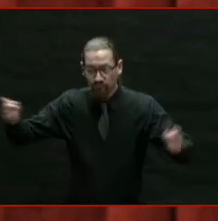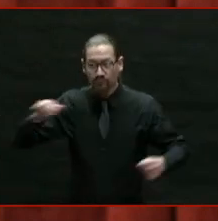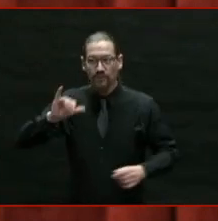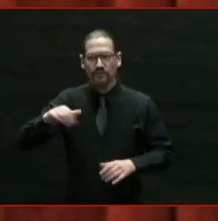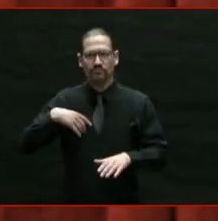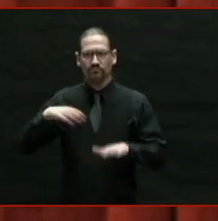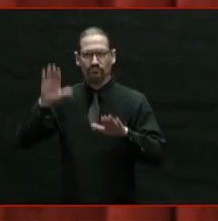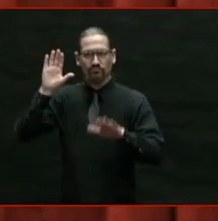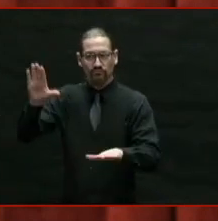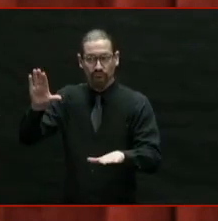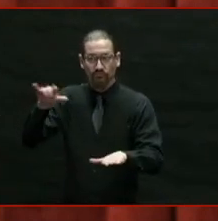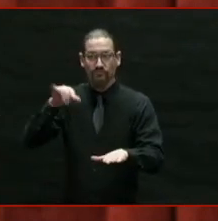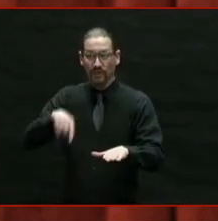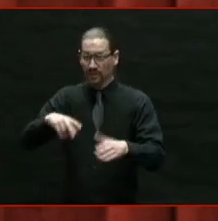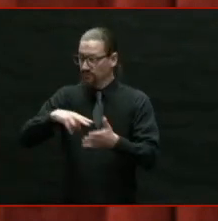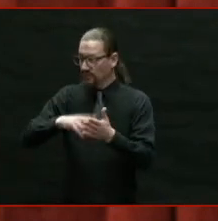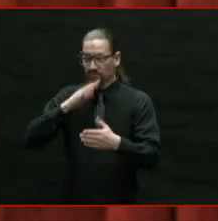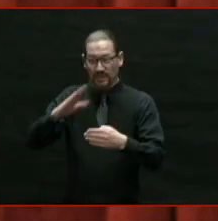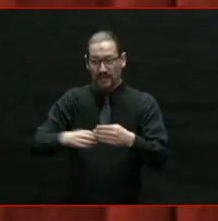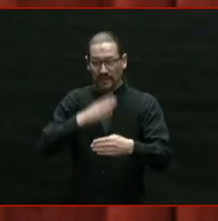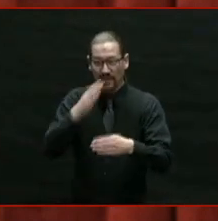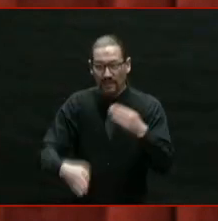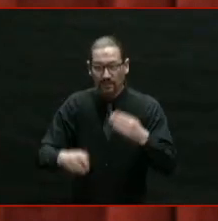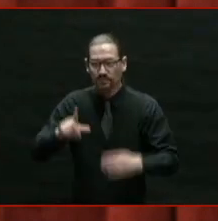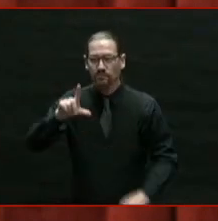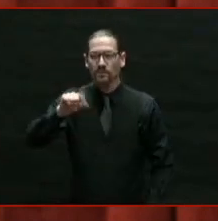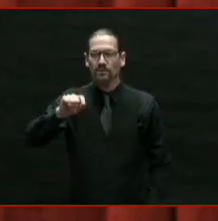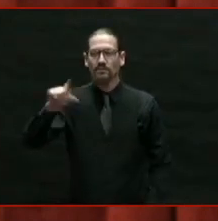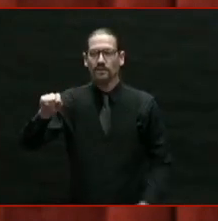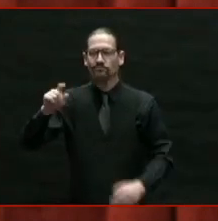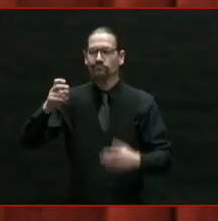that that Promise Scholarship was set to expire.